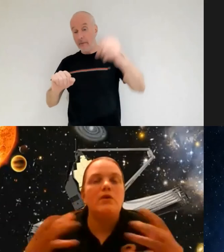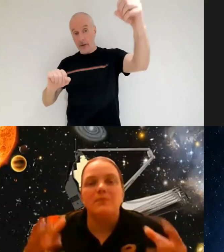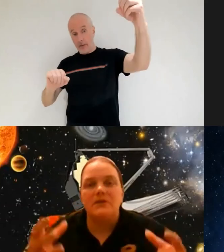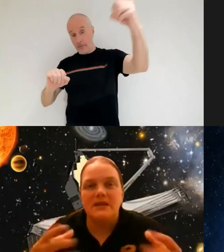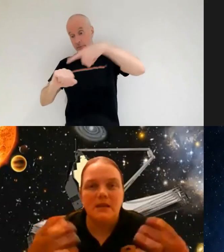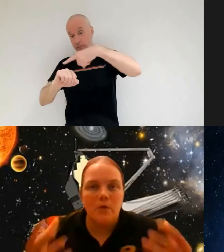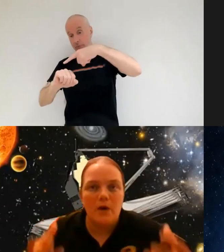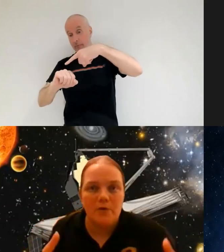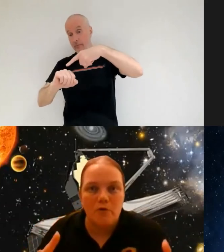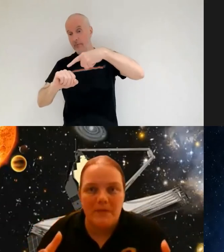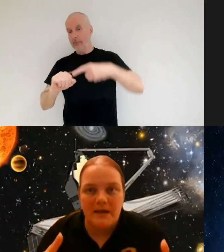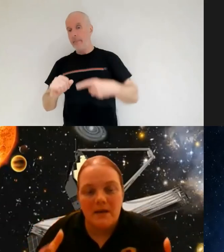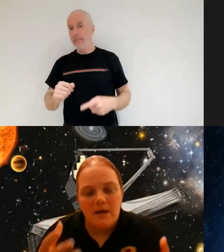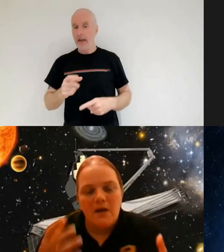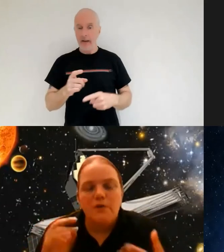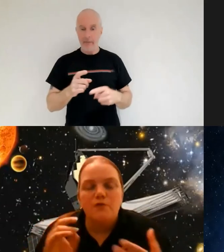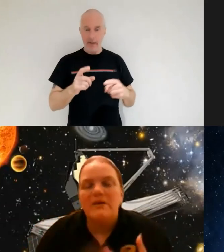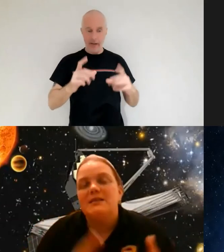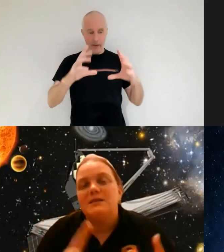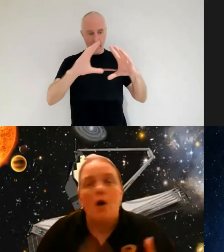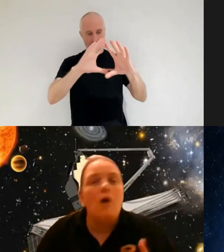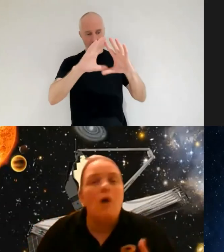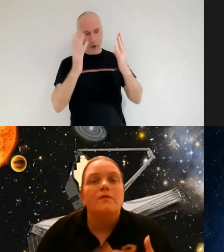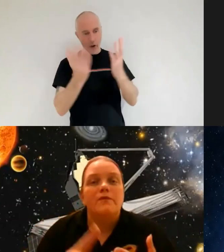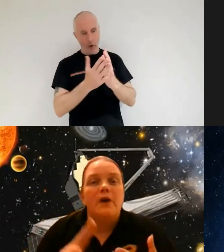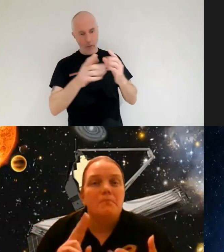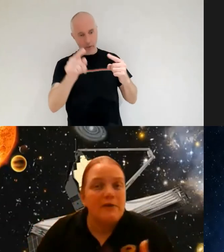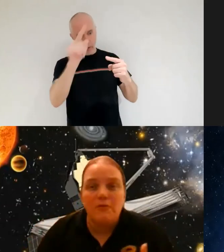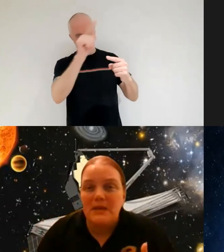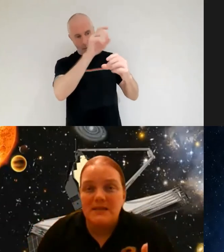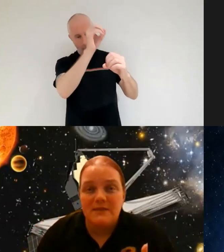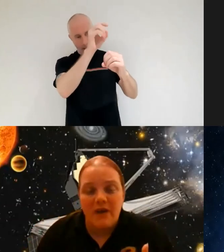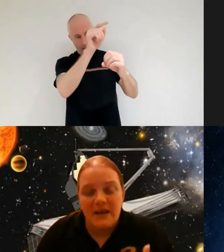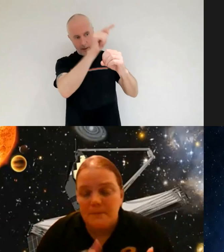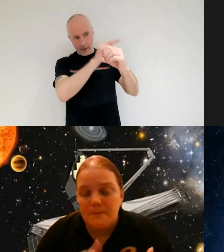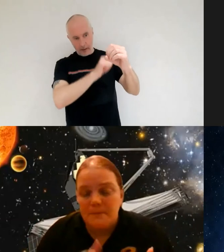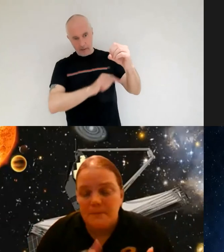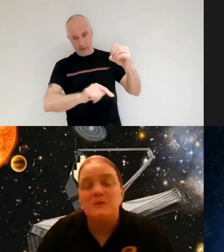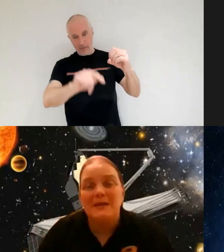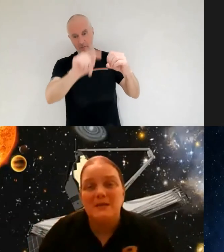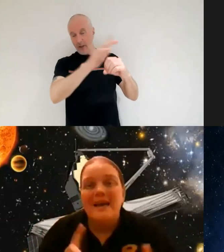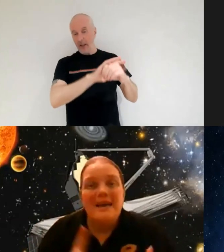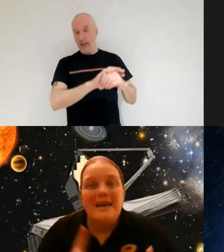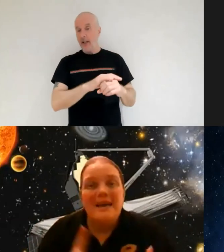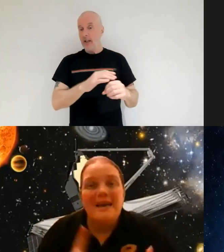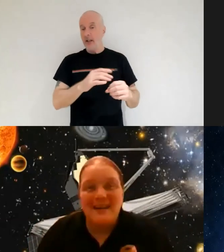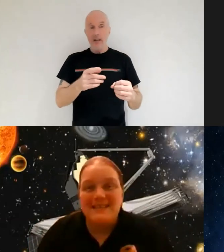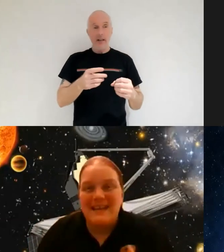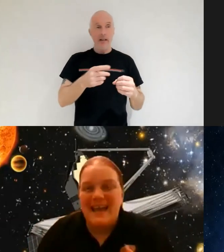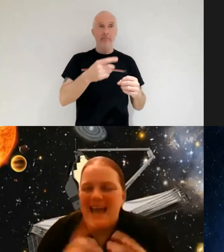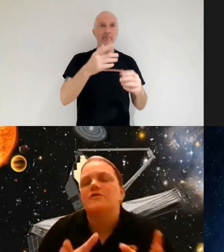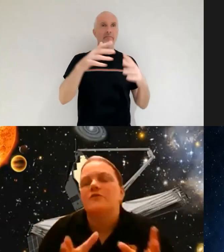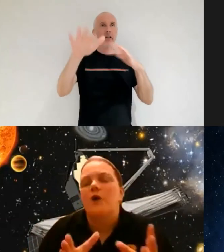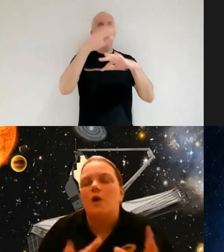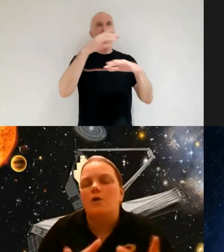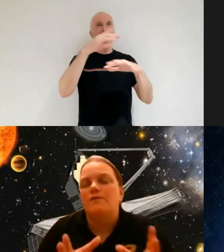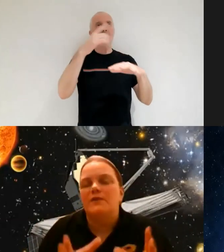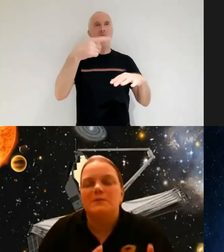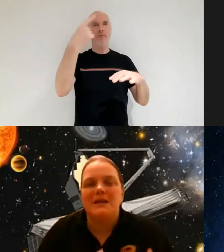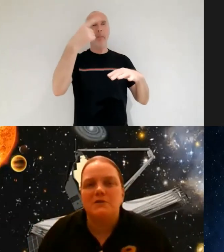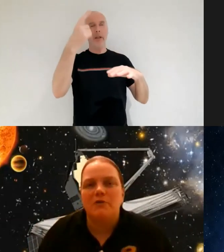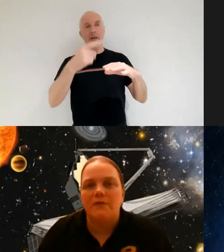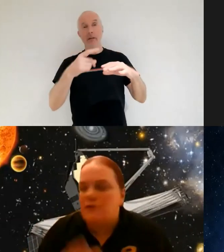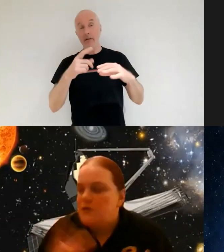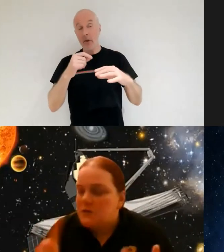this deployment in low earth orbit the risk of a micro meteorite a piece of space debris impacting any